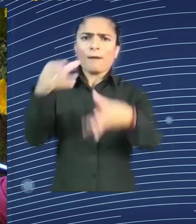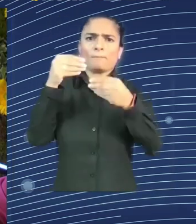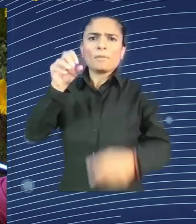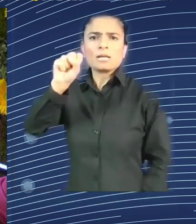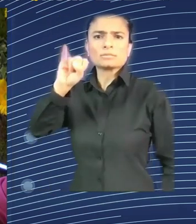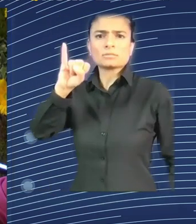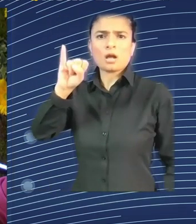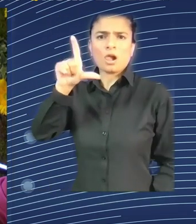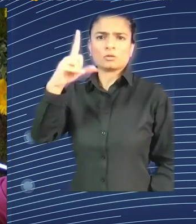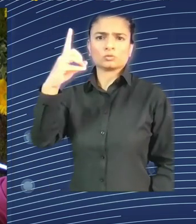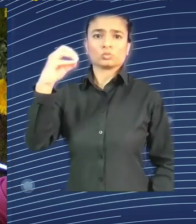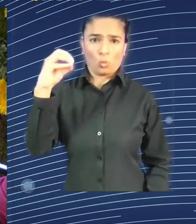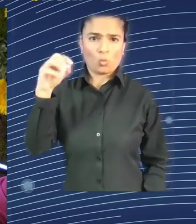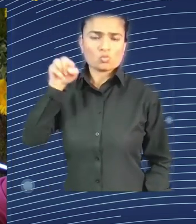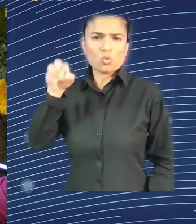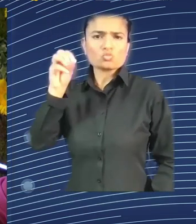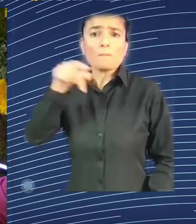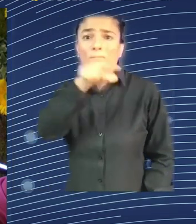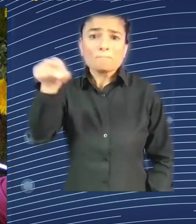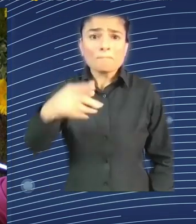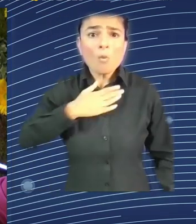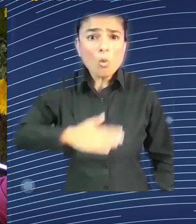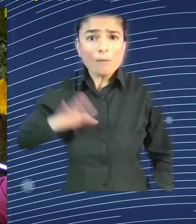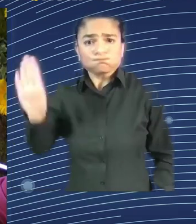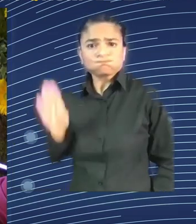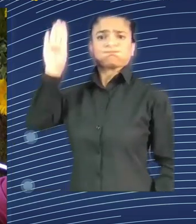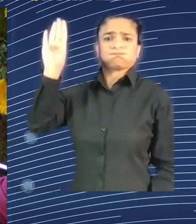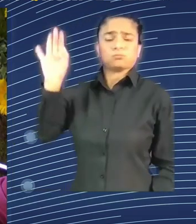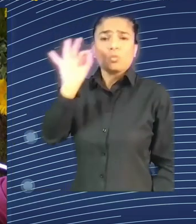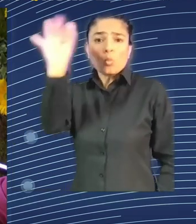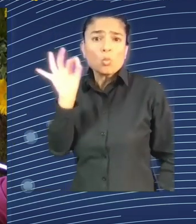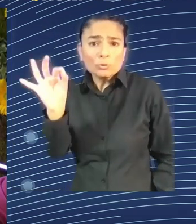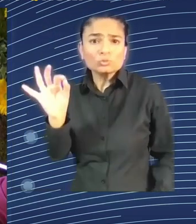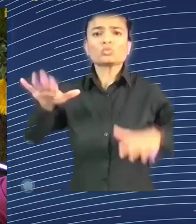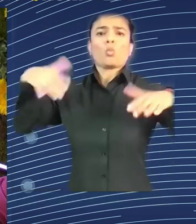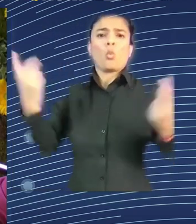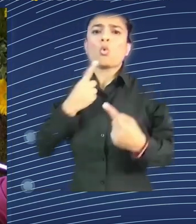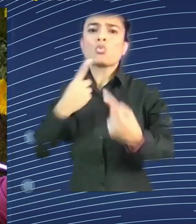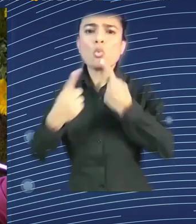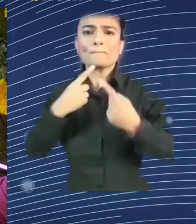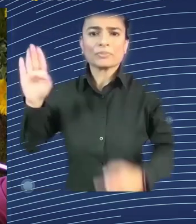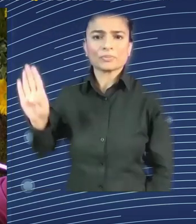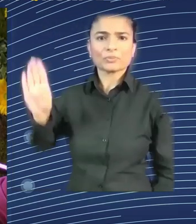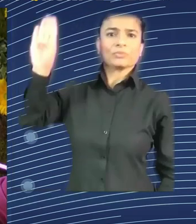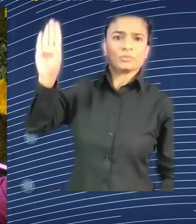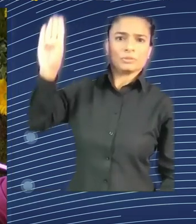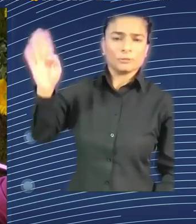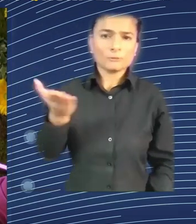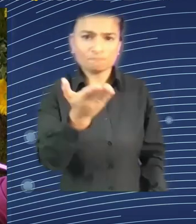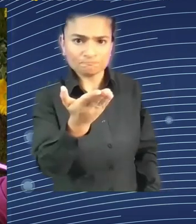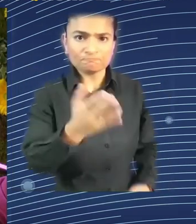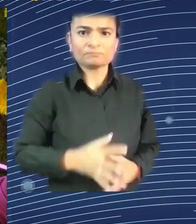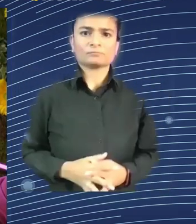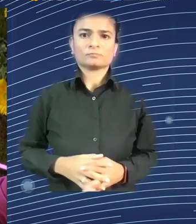speakers and bring the microphone to them as I ask this question to the panel. Now, we've talked